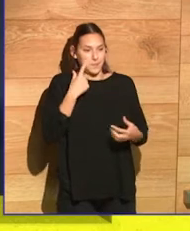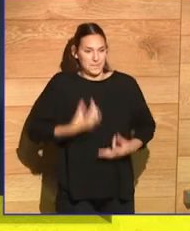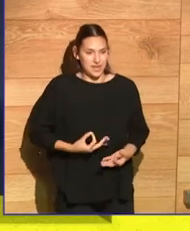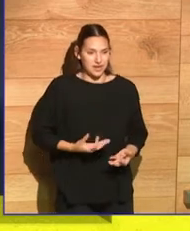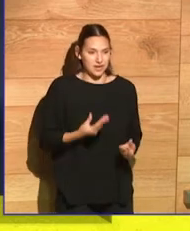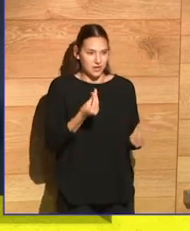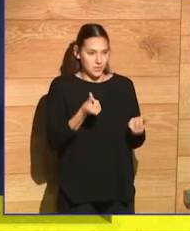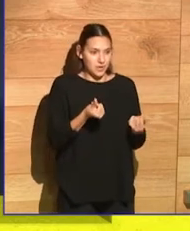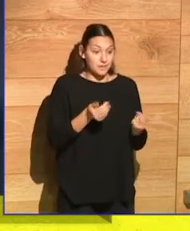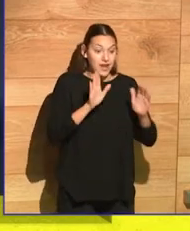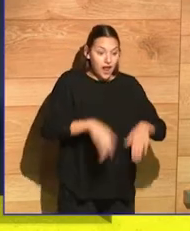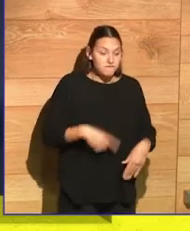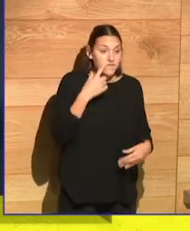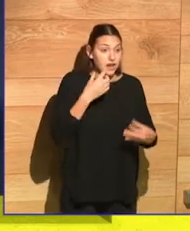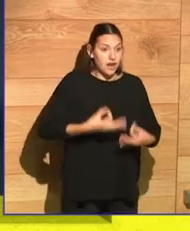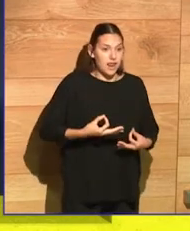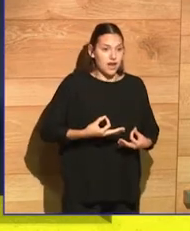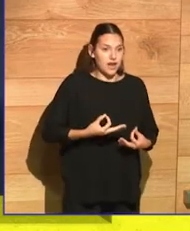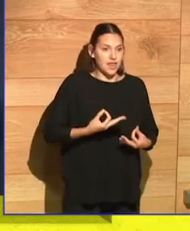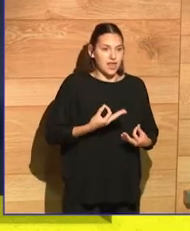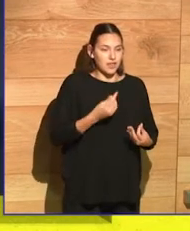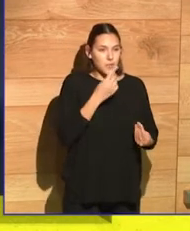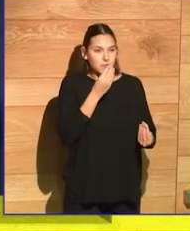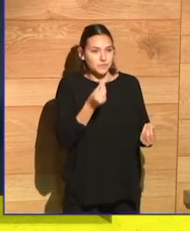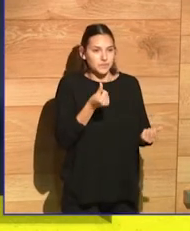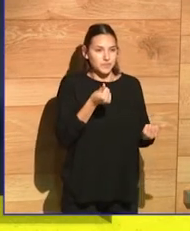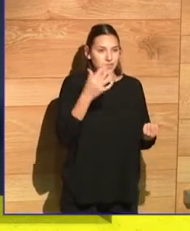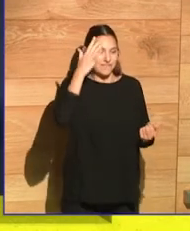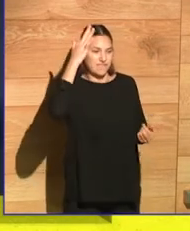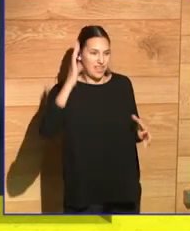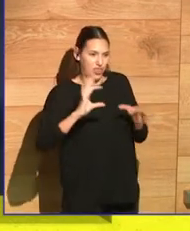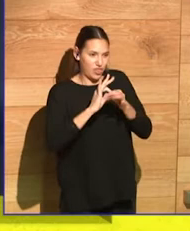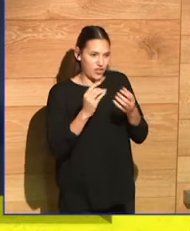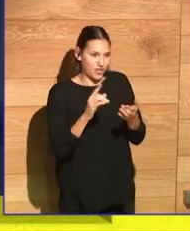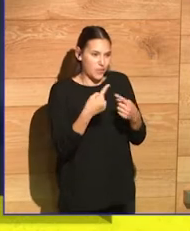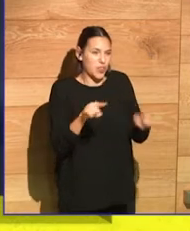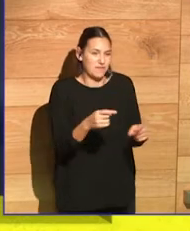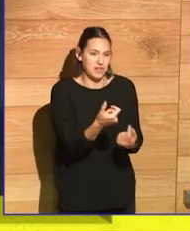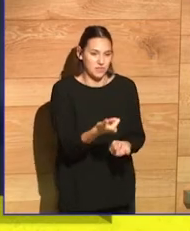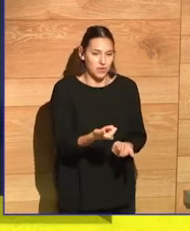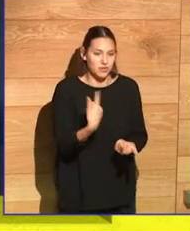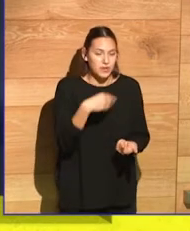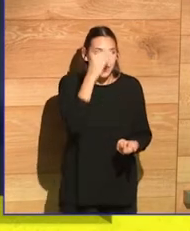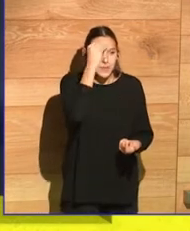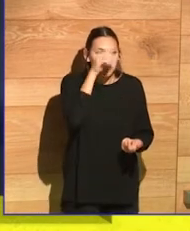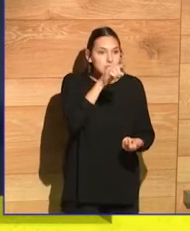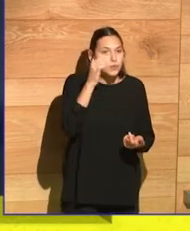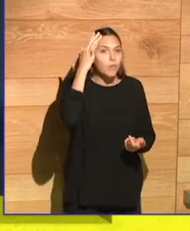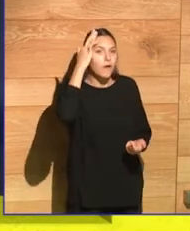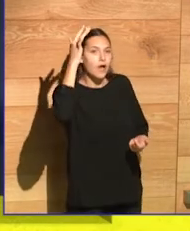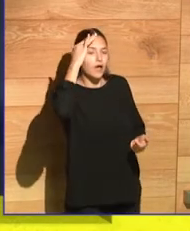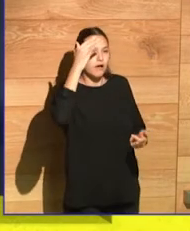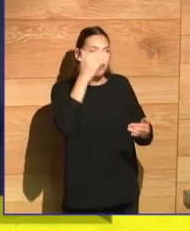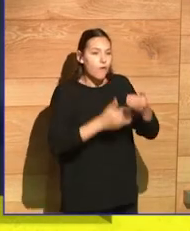but reality ends up having the same smell as your work, as your fiction